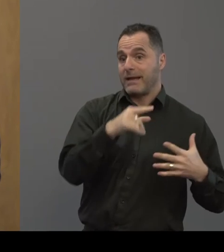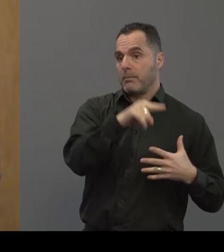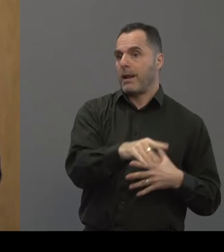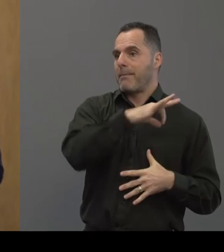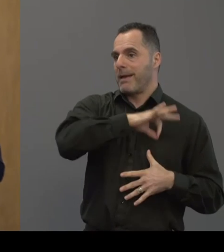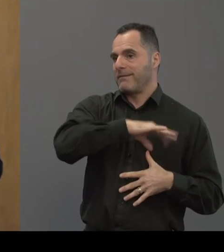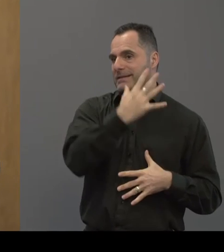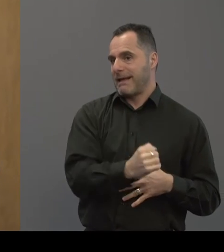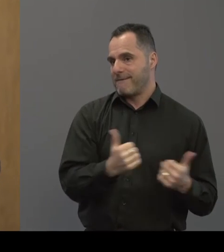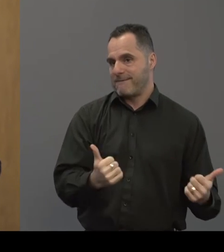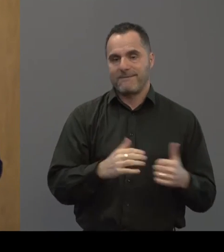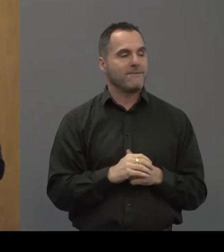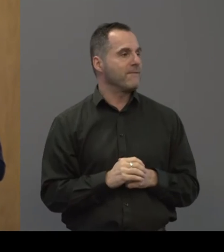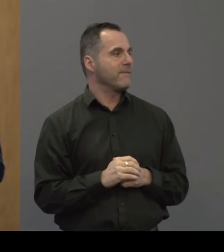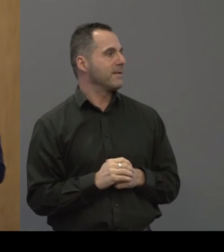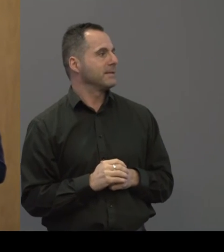So that's where we're up to at the minute.